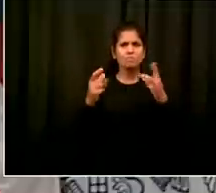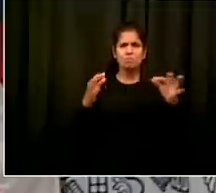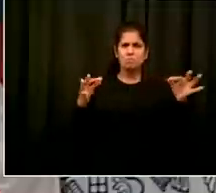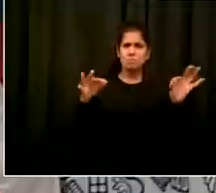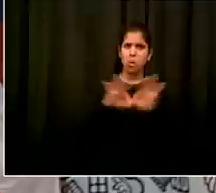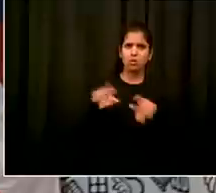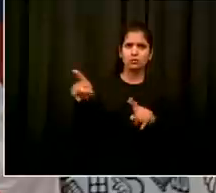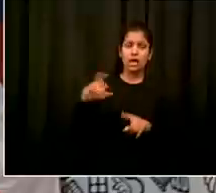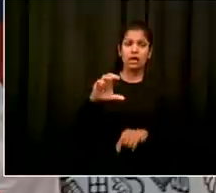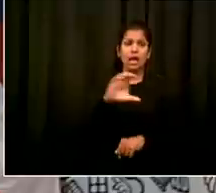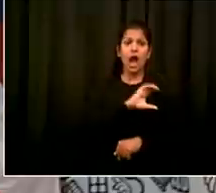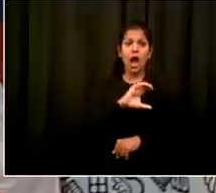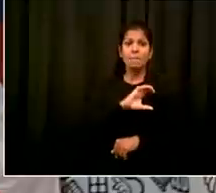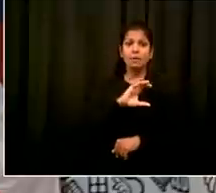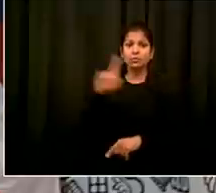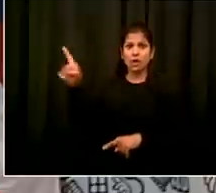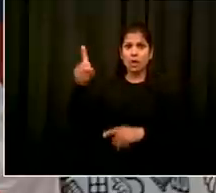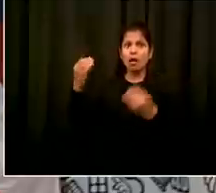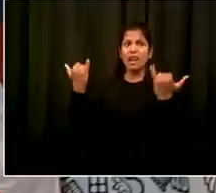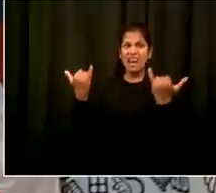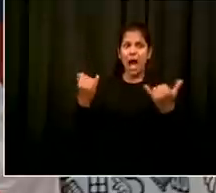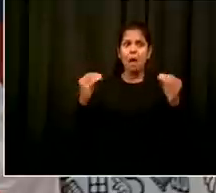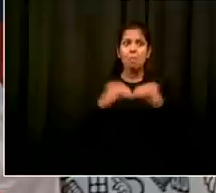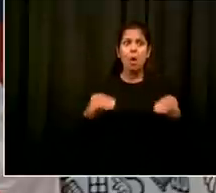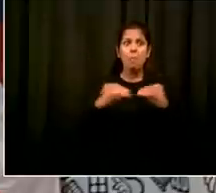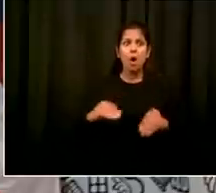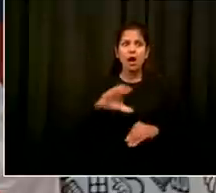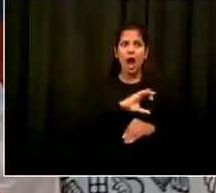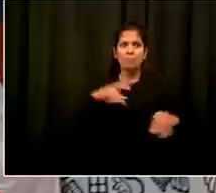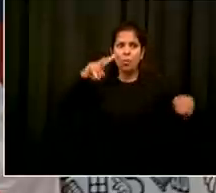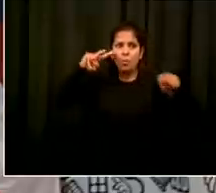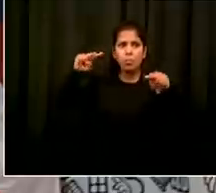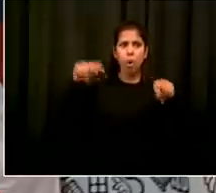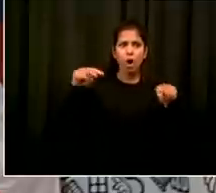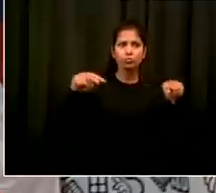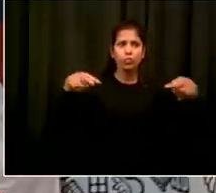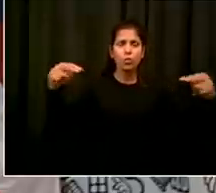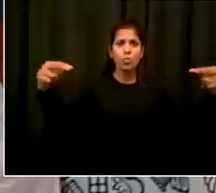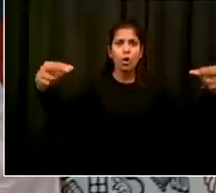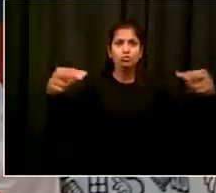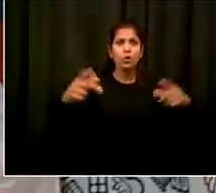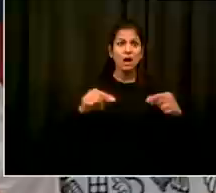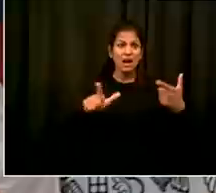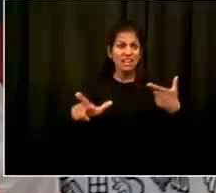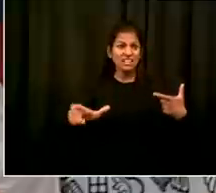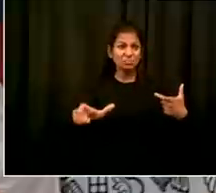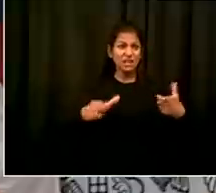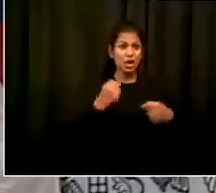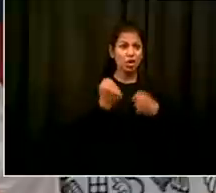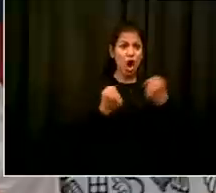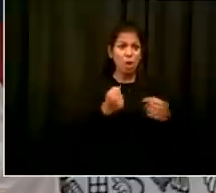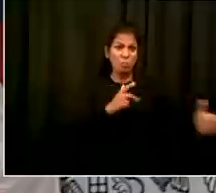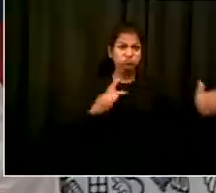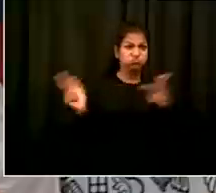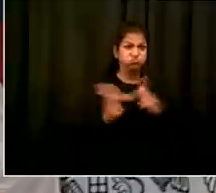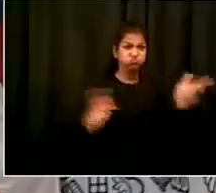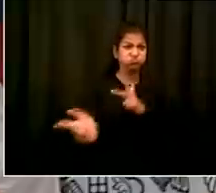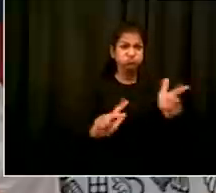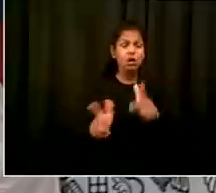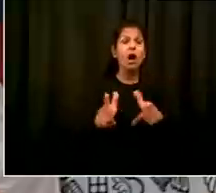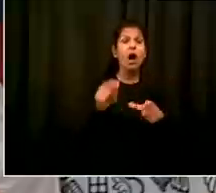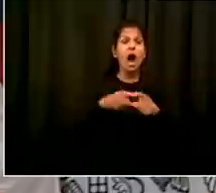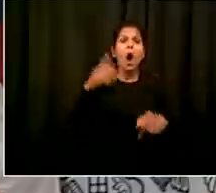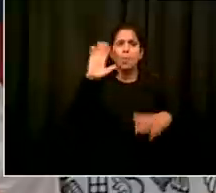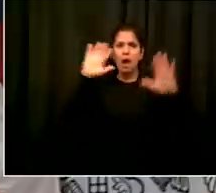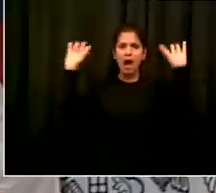all the big anti-speeding efforts continue obviously the huge victory we all achieve to get more speed cameras